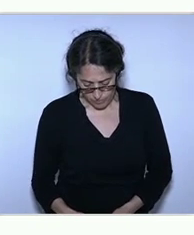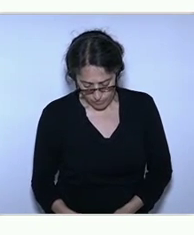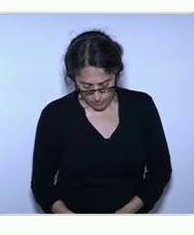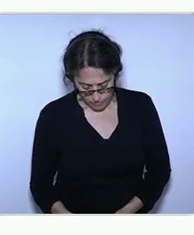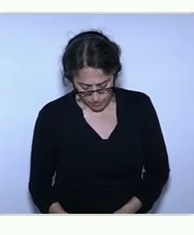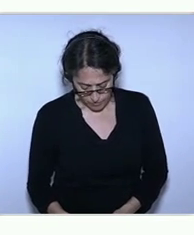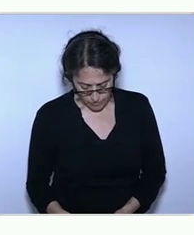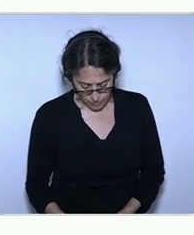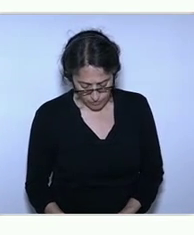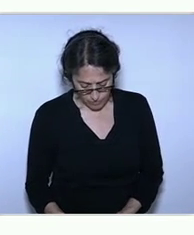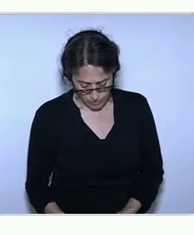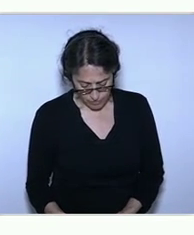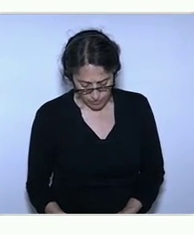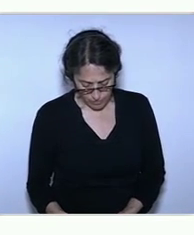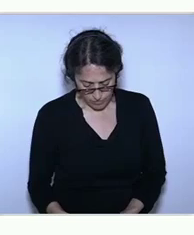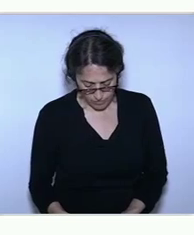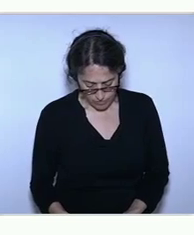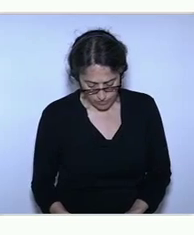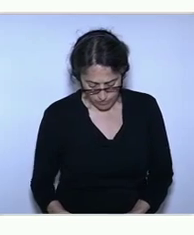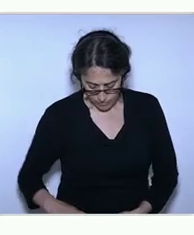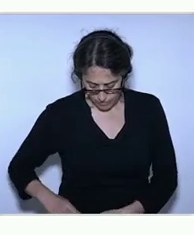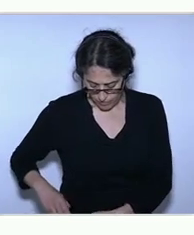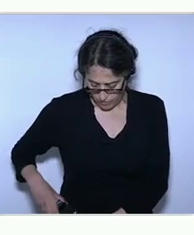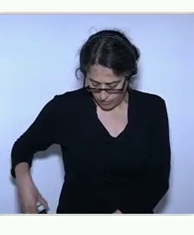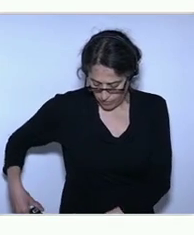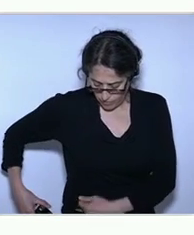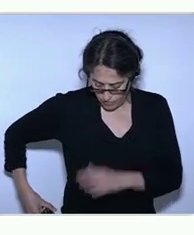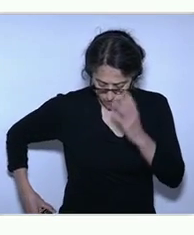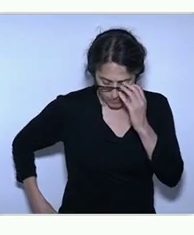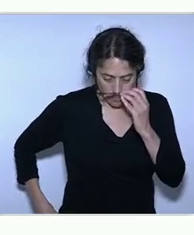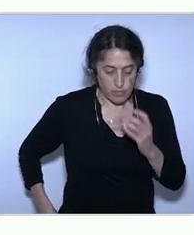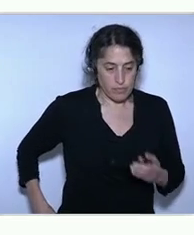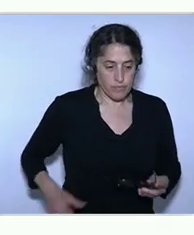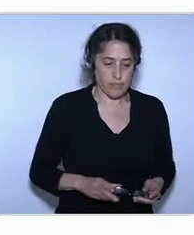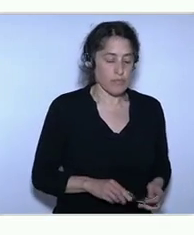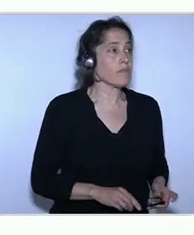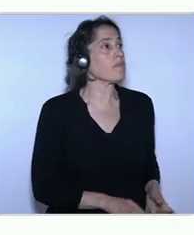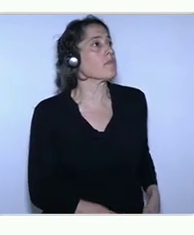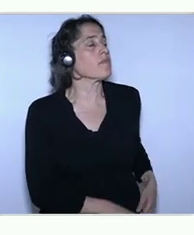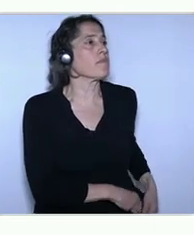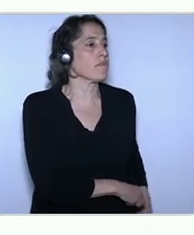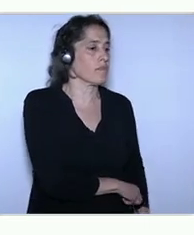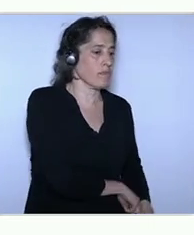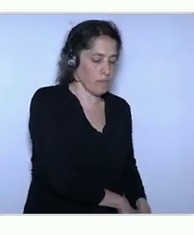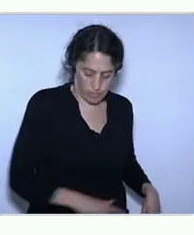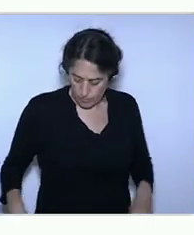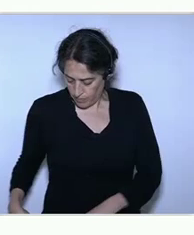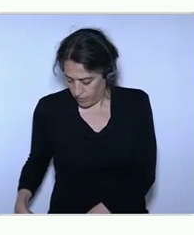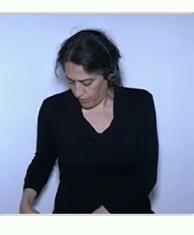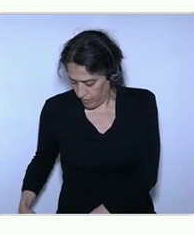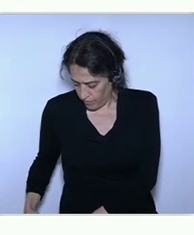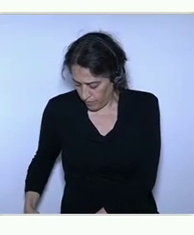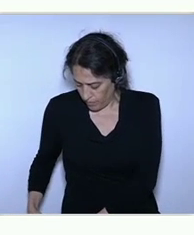and what you do to enable technology startups in your area. So, Andres Berzins.